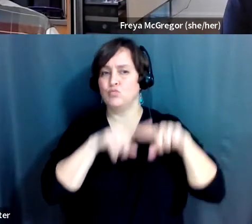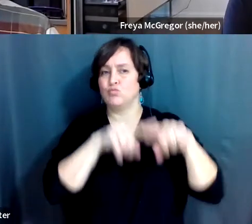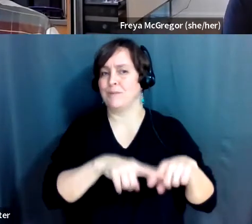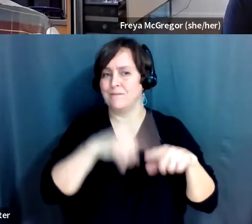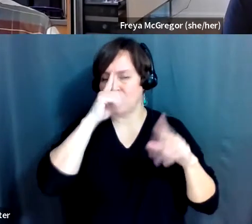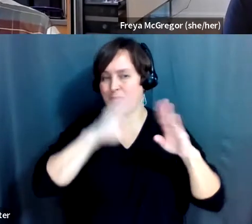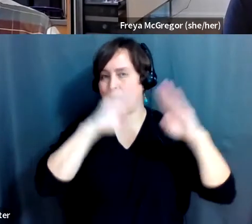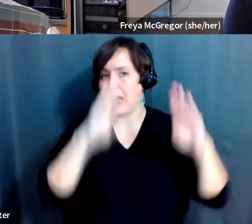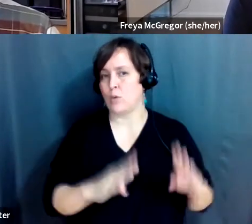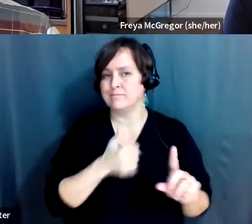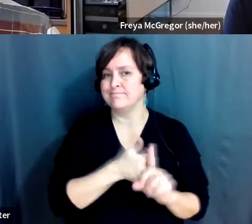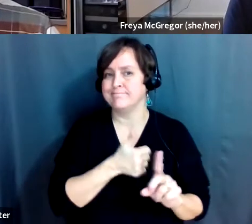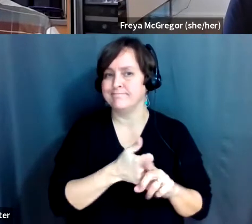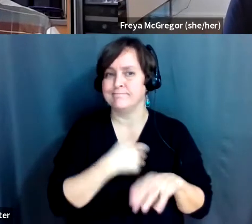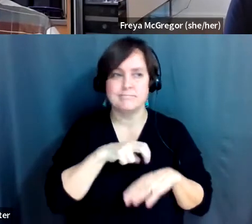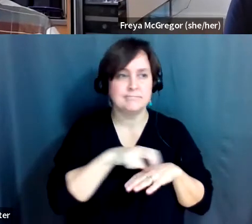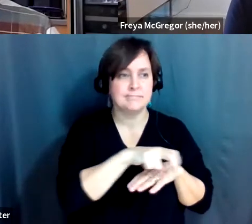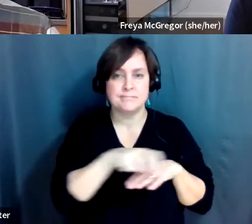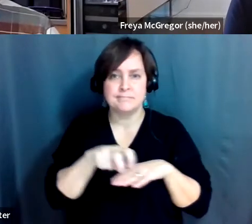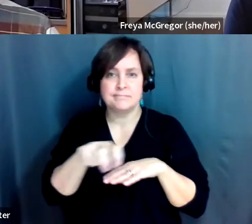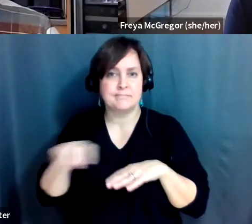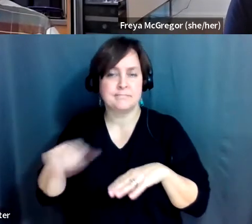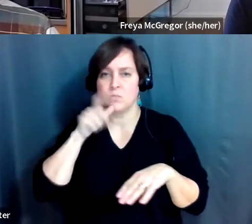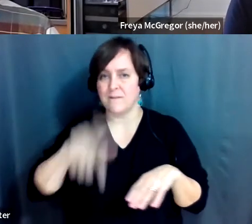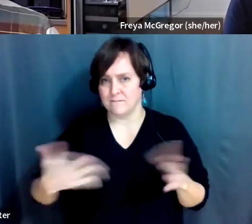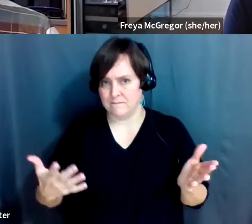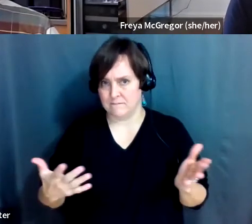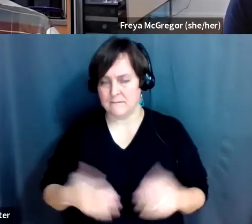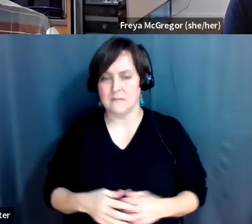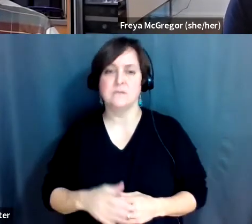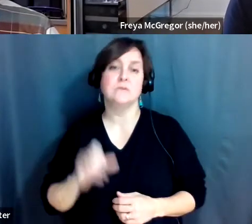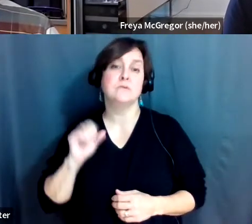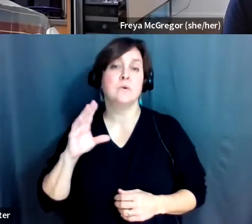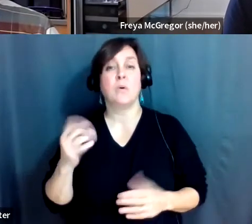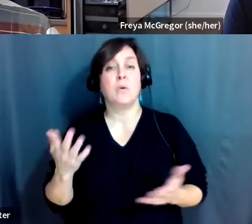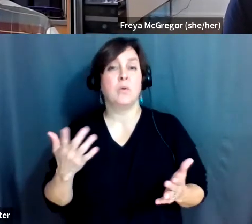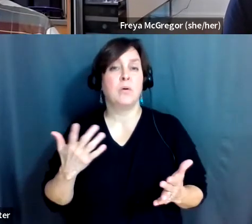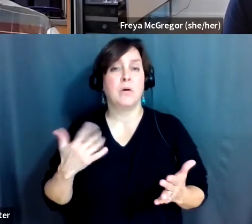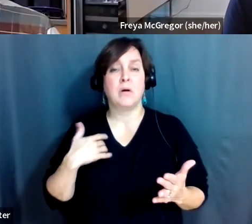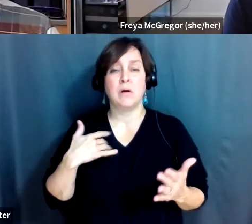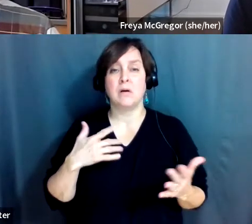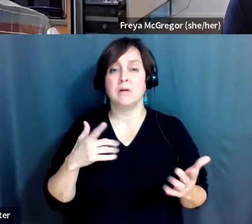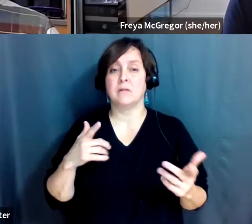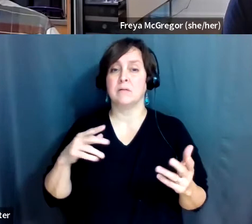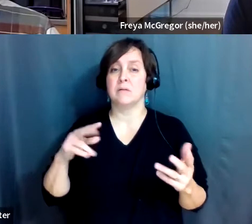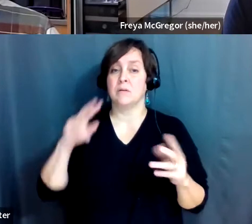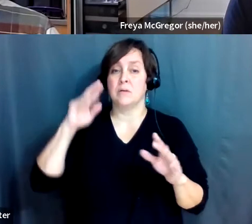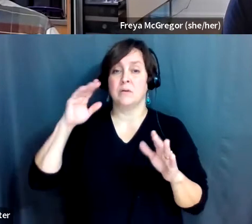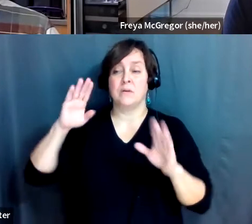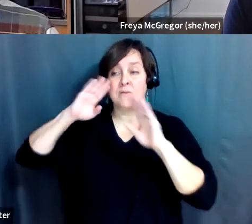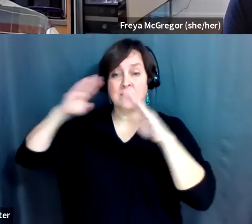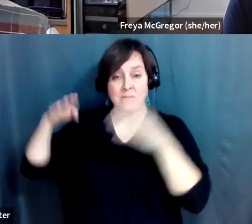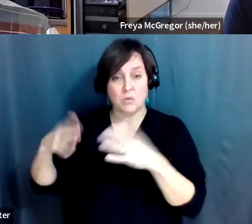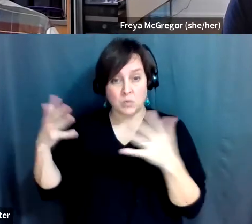So my focus was a power chair that had the